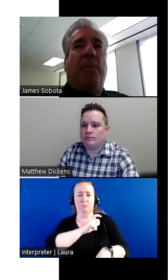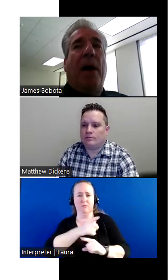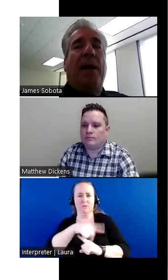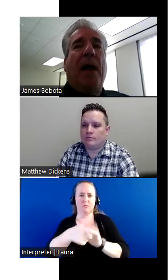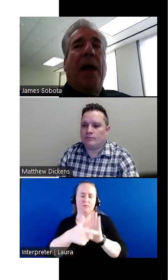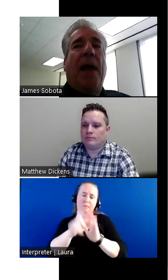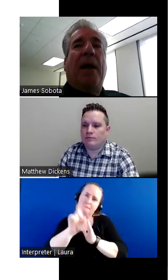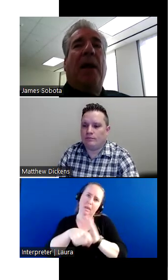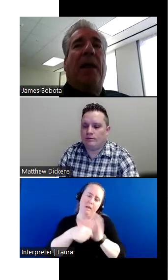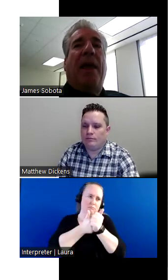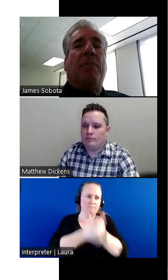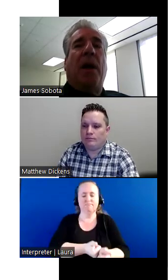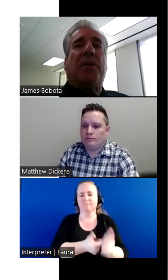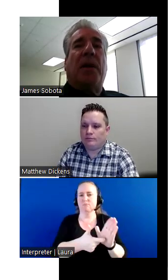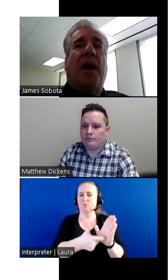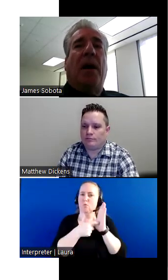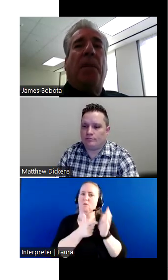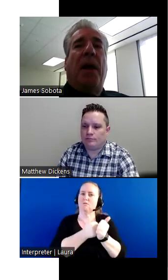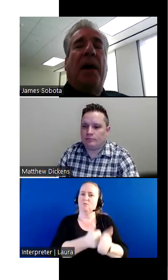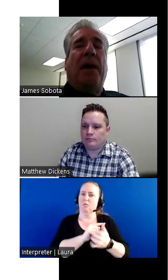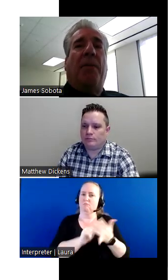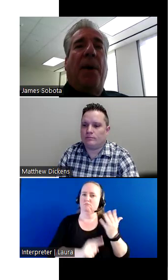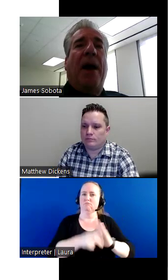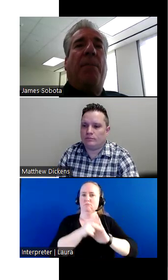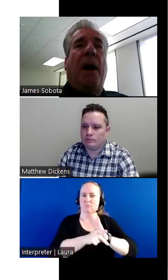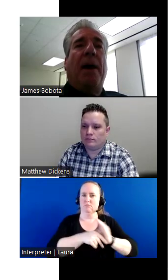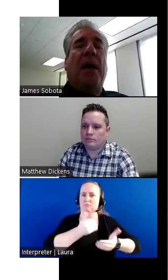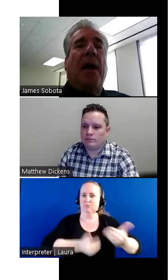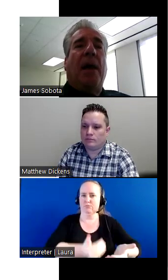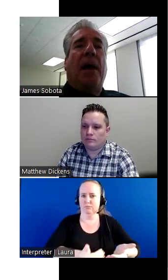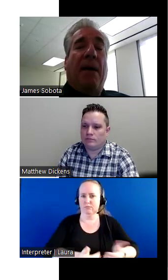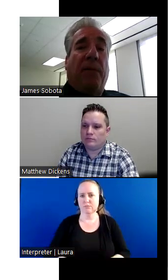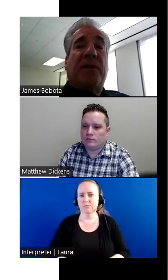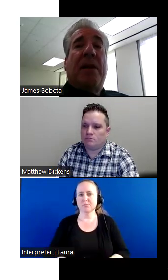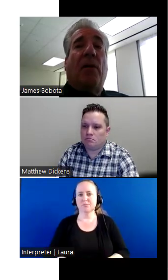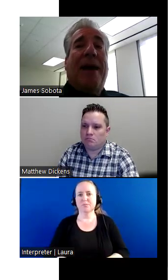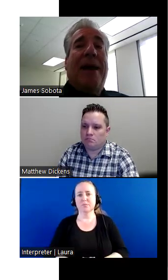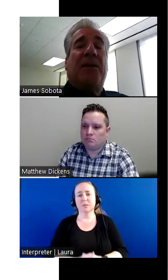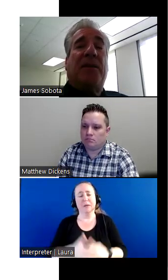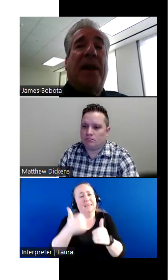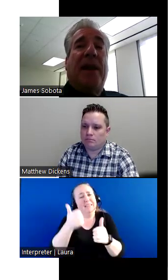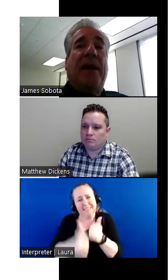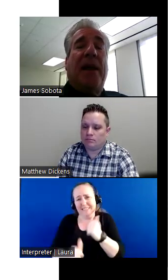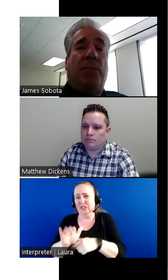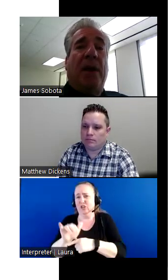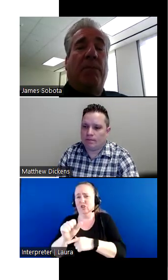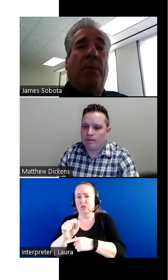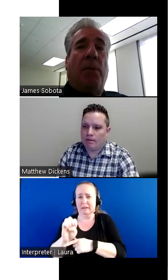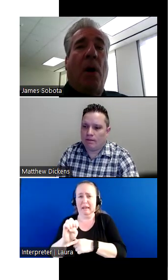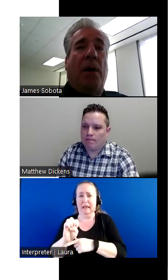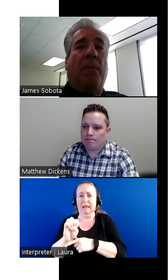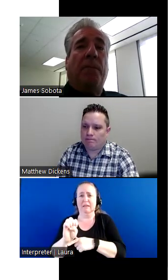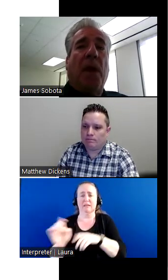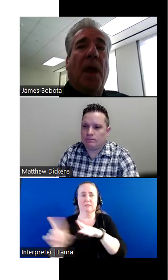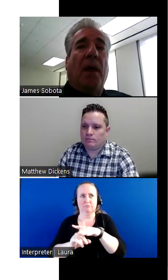abide by and, and they must, um, abide by every single case that it has been